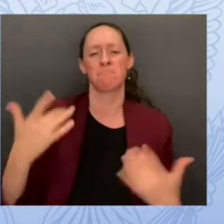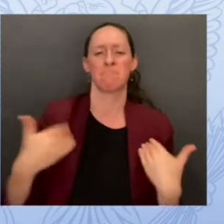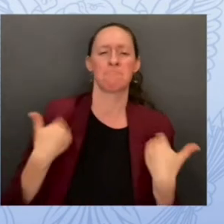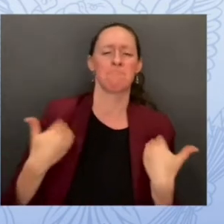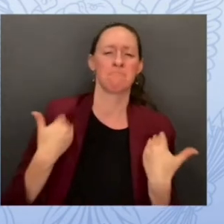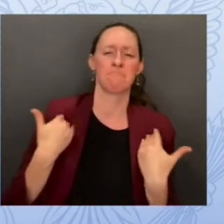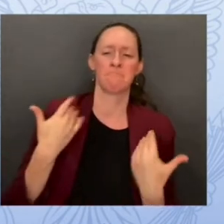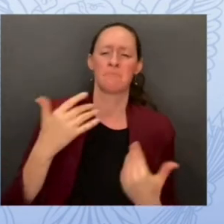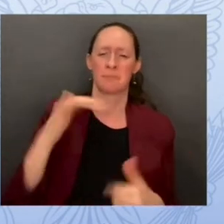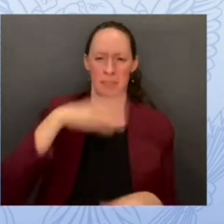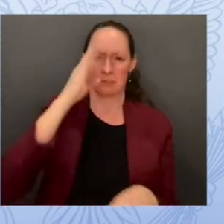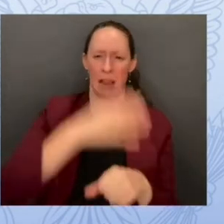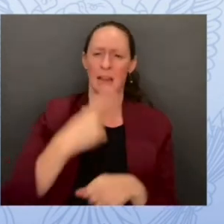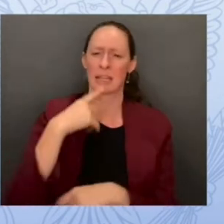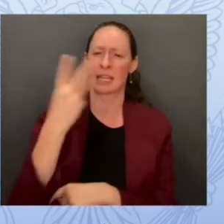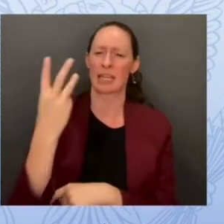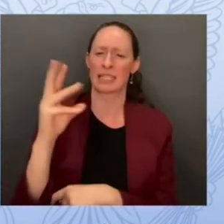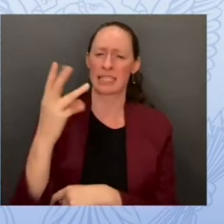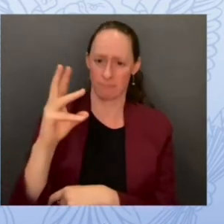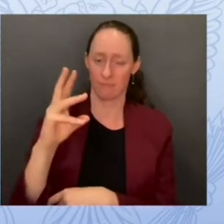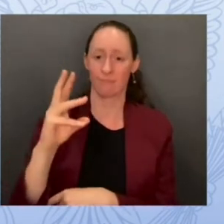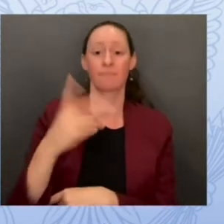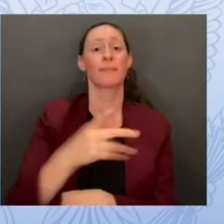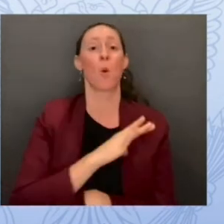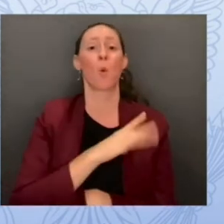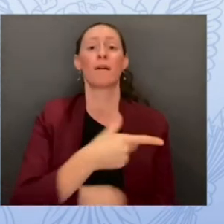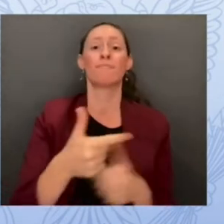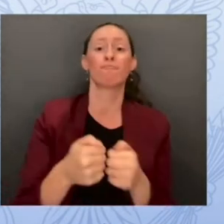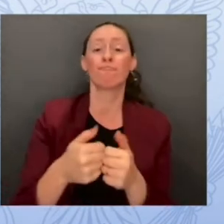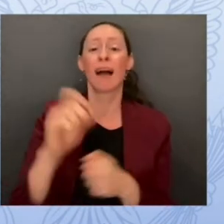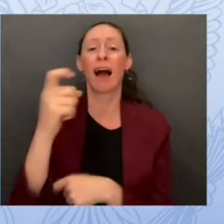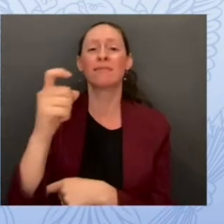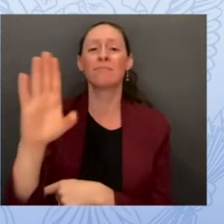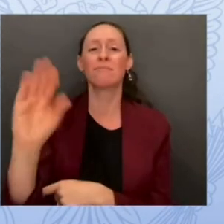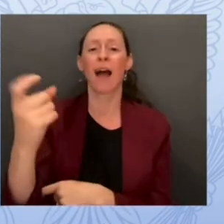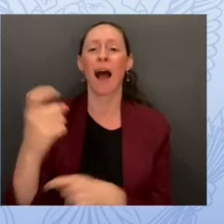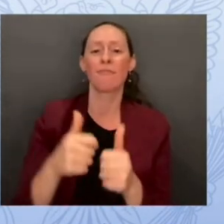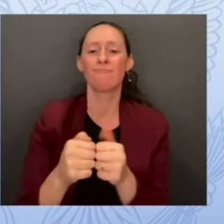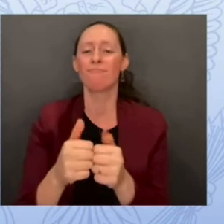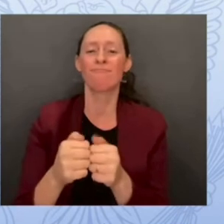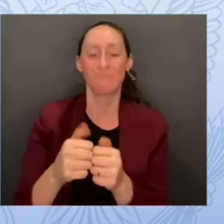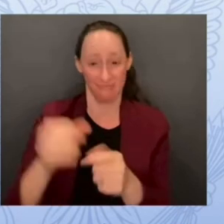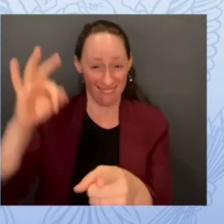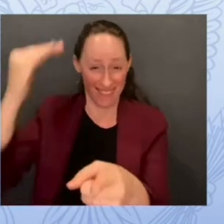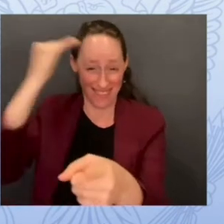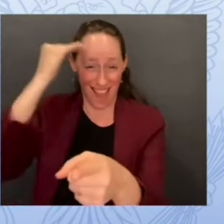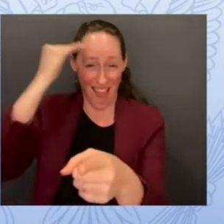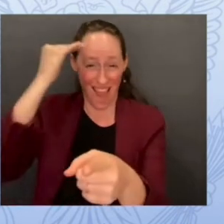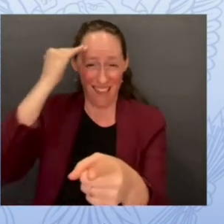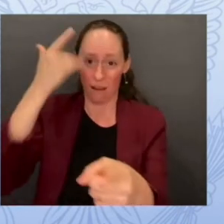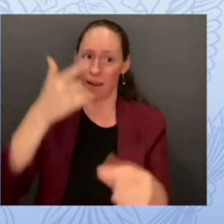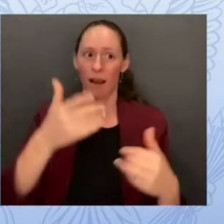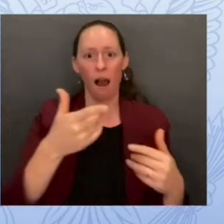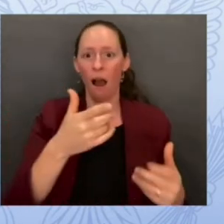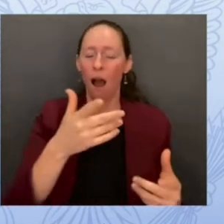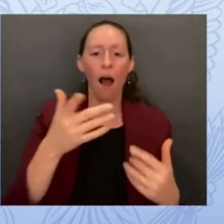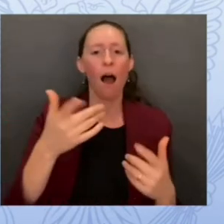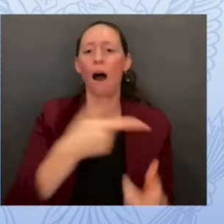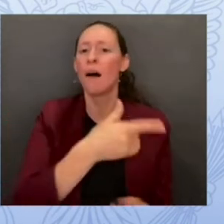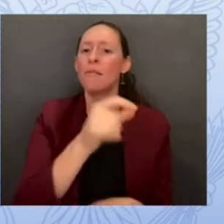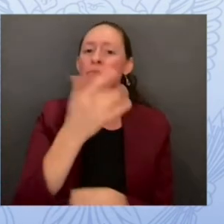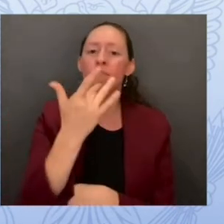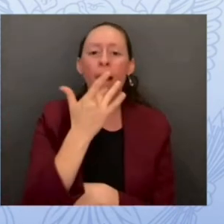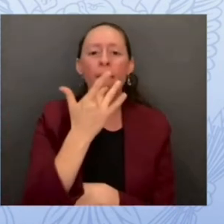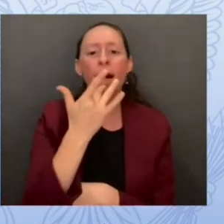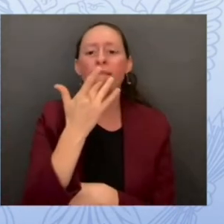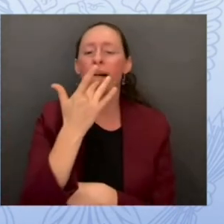For those of you with teenagers, you may know where I'm going with this. He was playing Madden with his cousins online. He